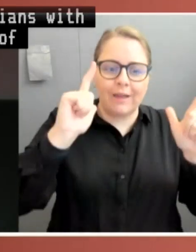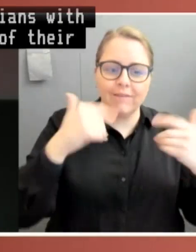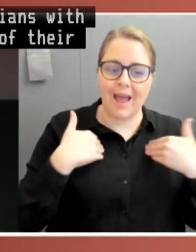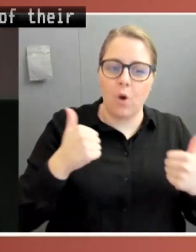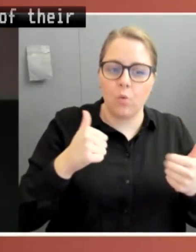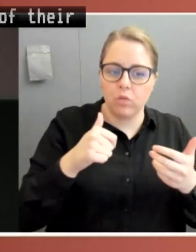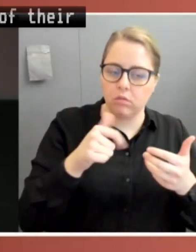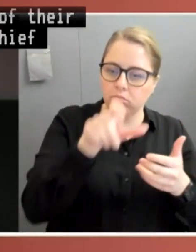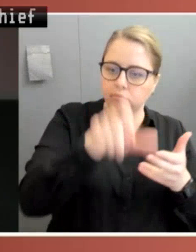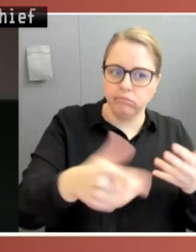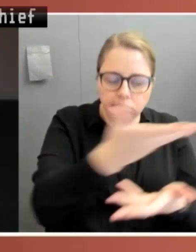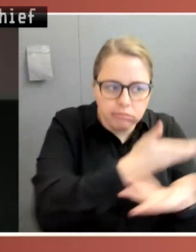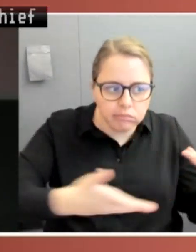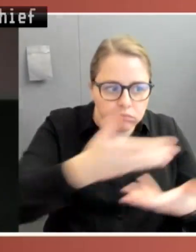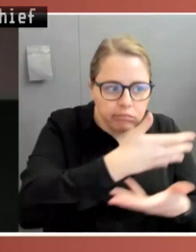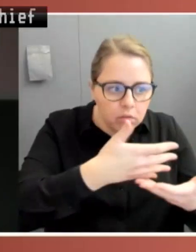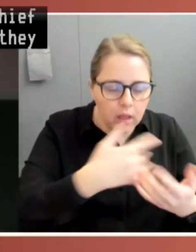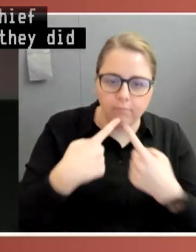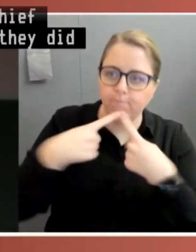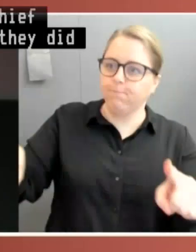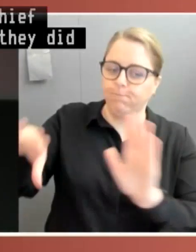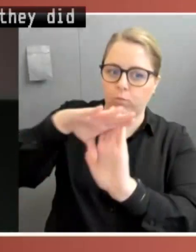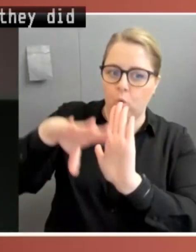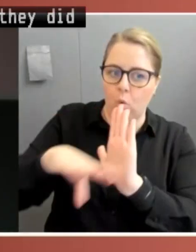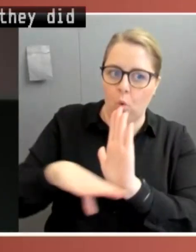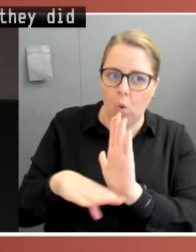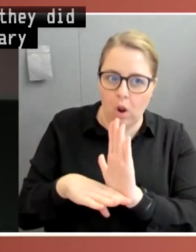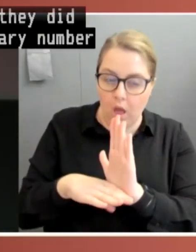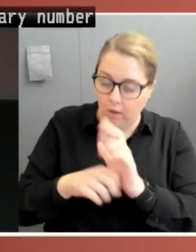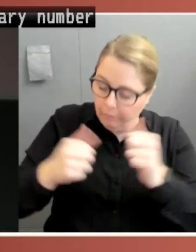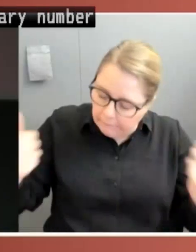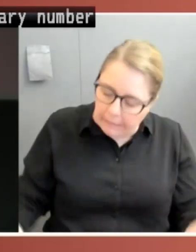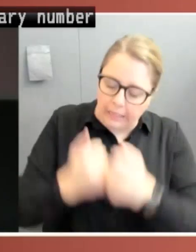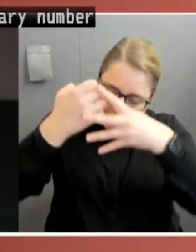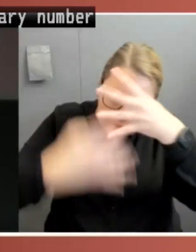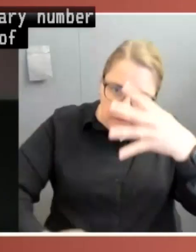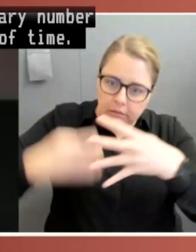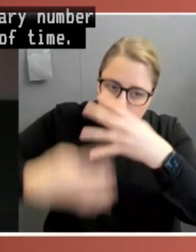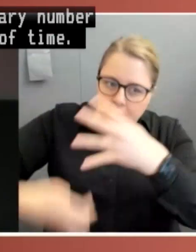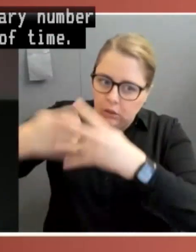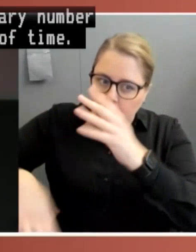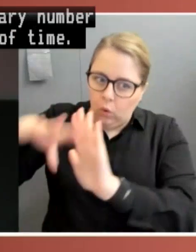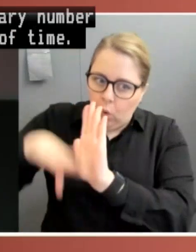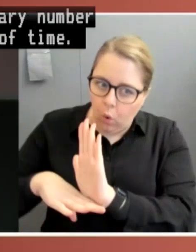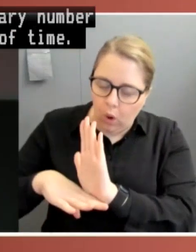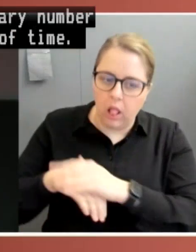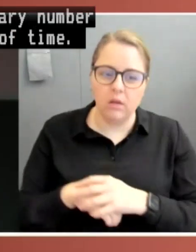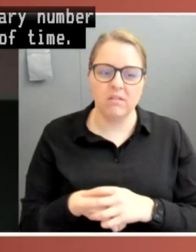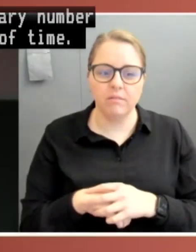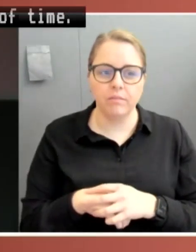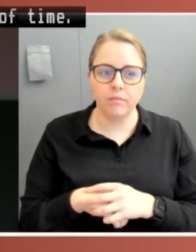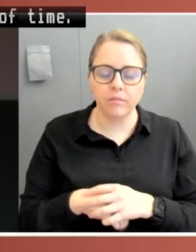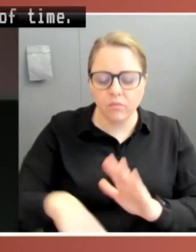did is they made an extraordinary number of rules over that period of time. These rules were often announced late at night